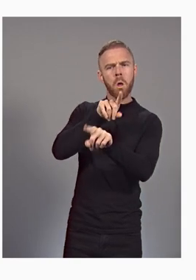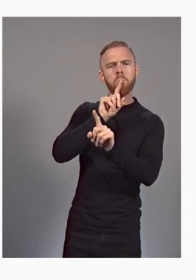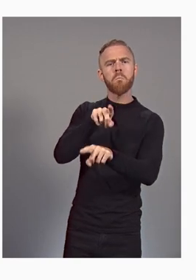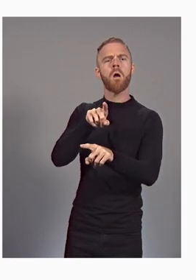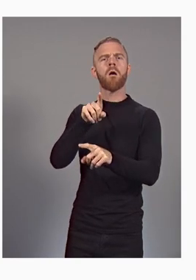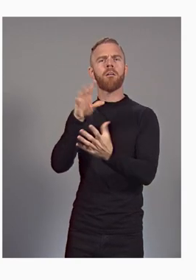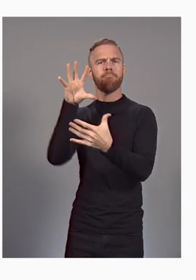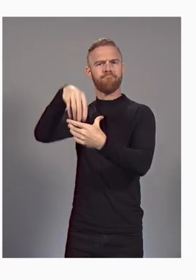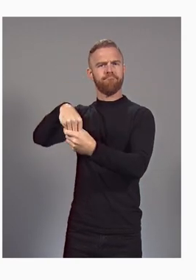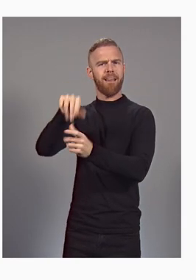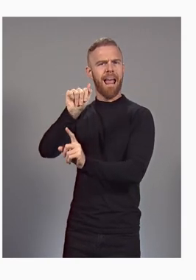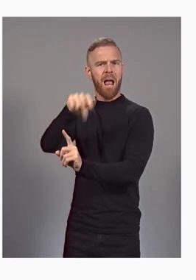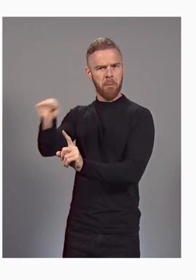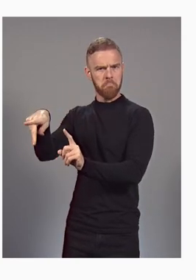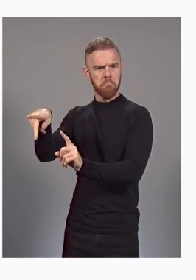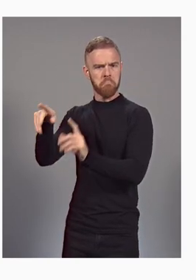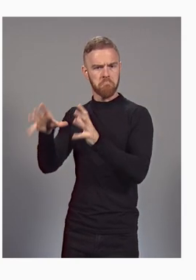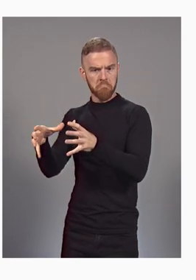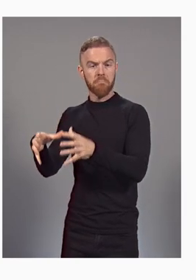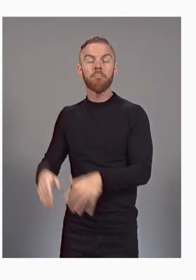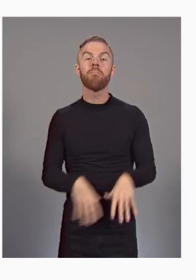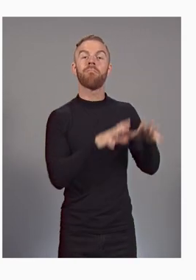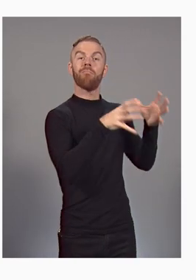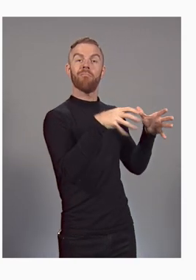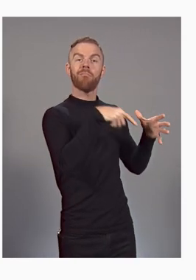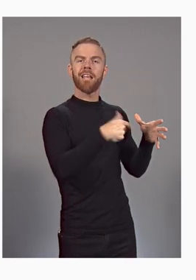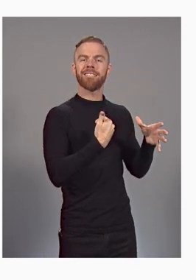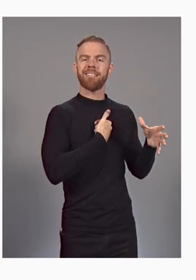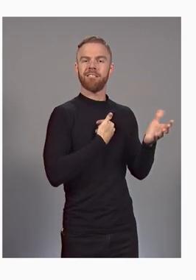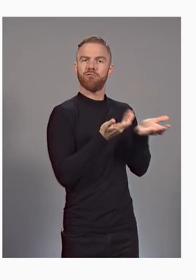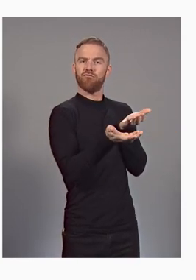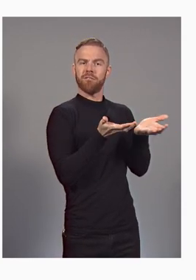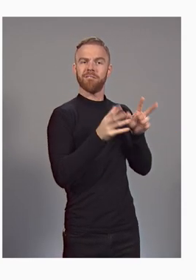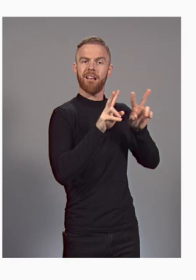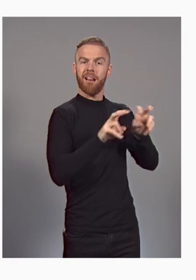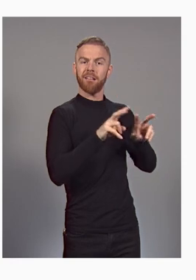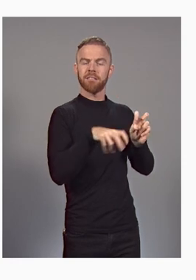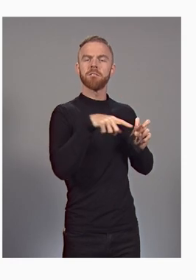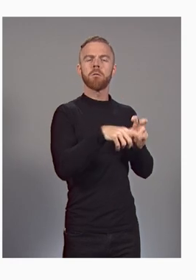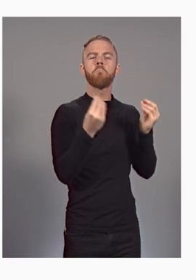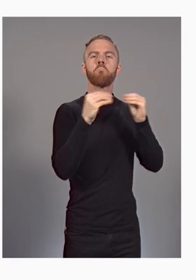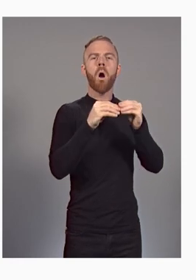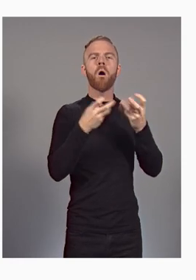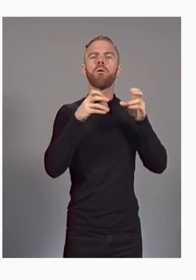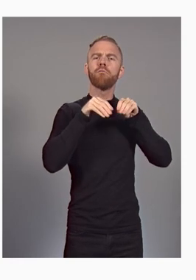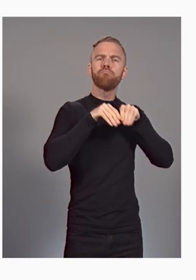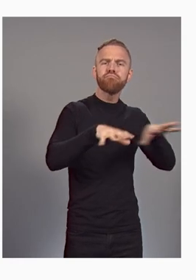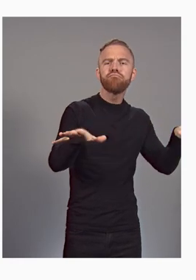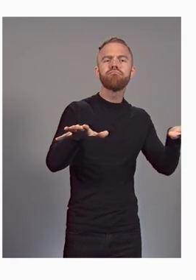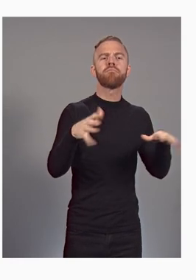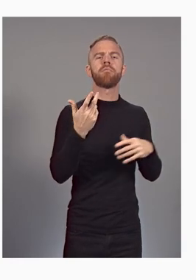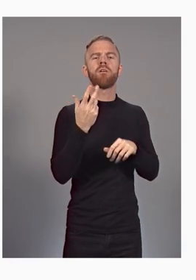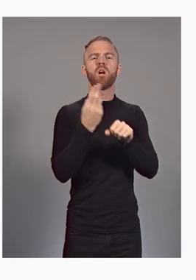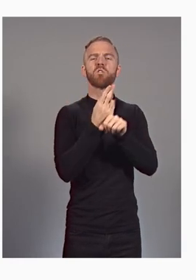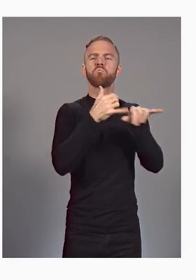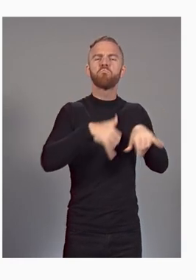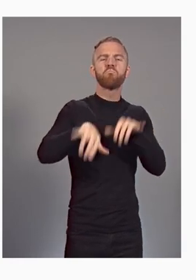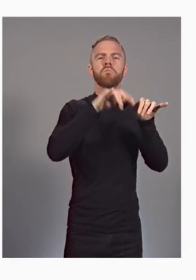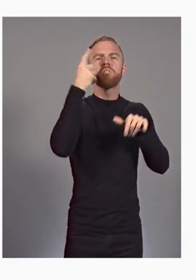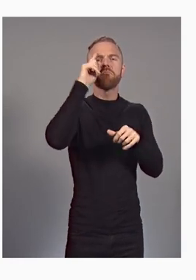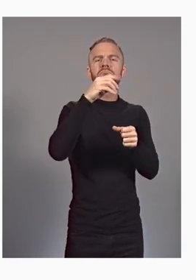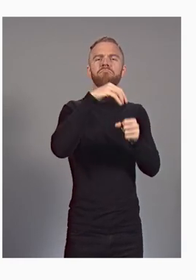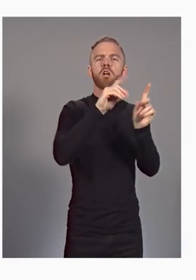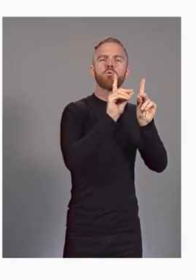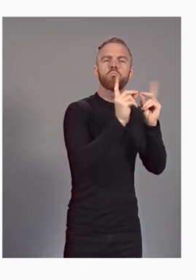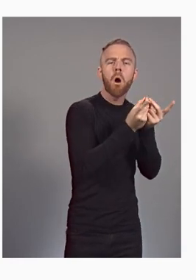and embedded in applications. And self-service analysis, which is more distributed, typically